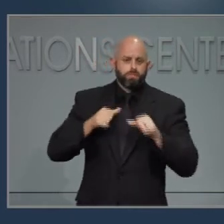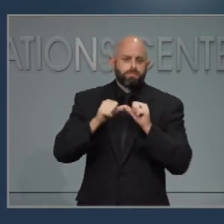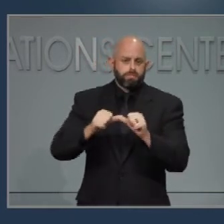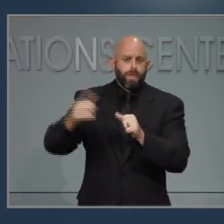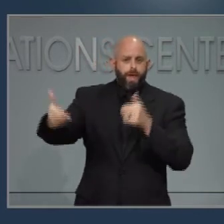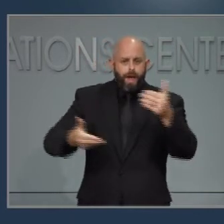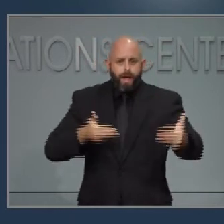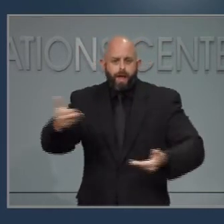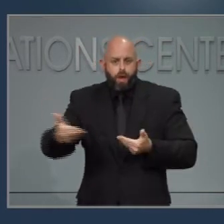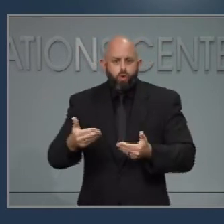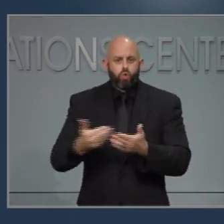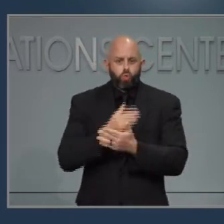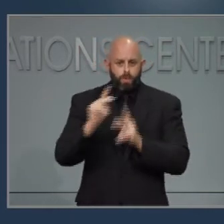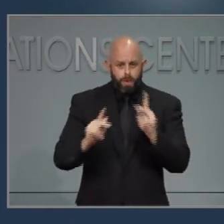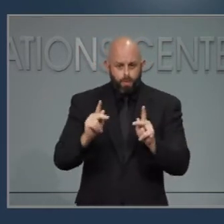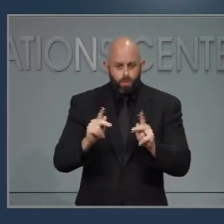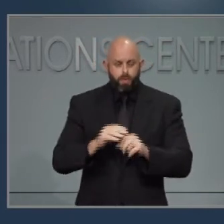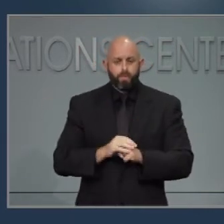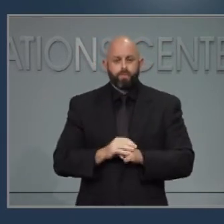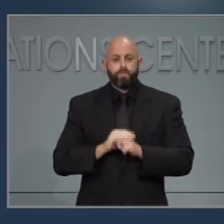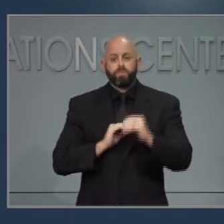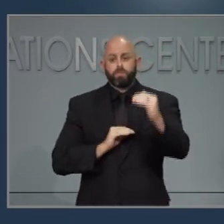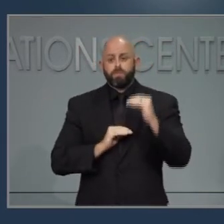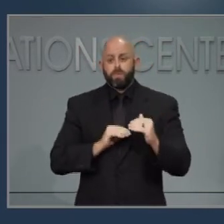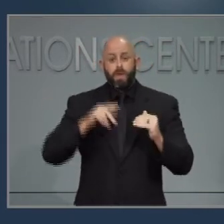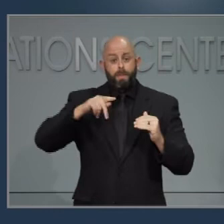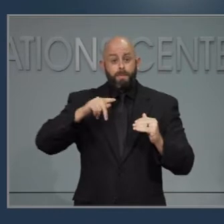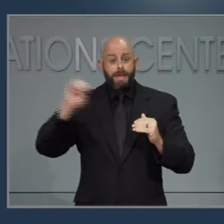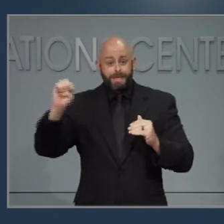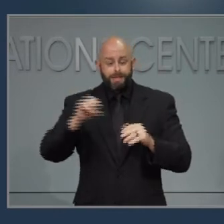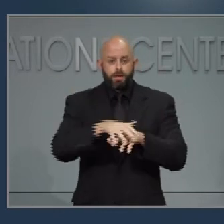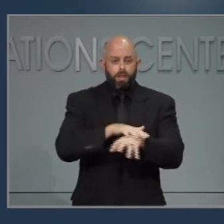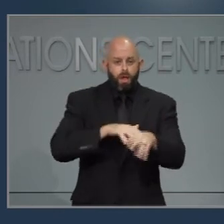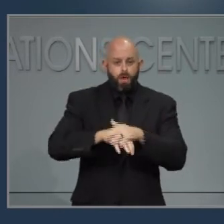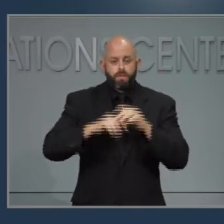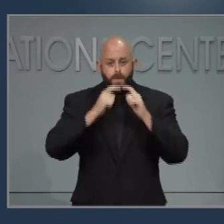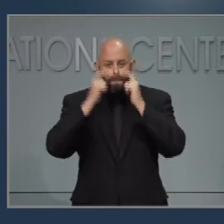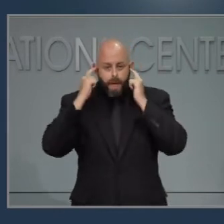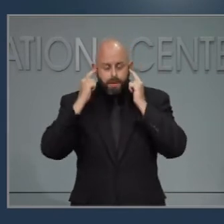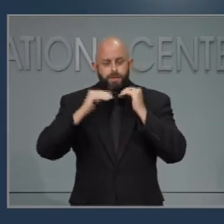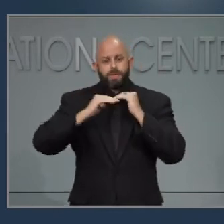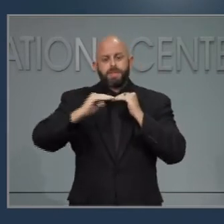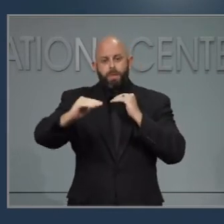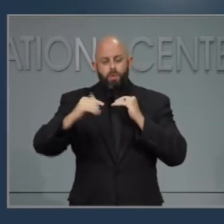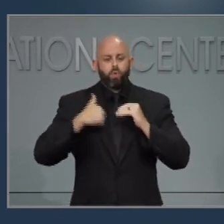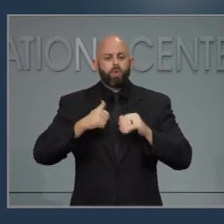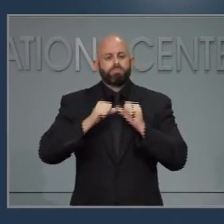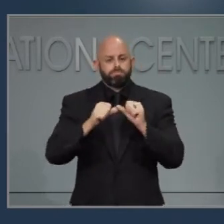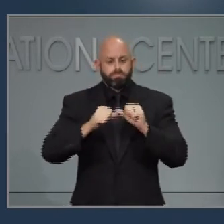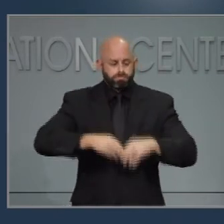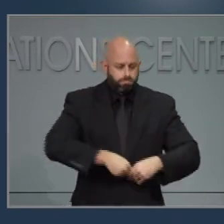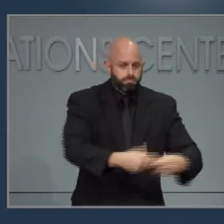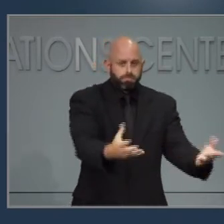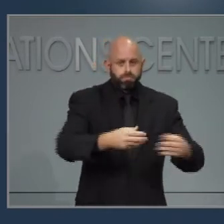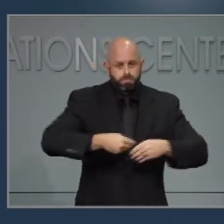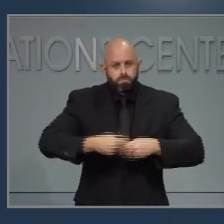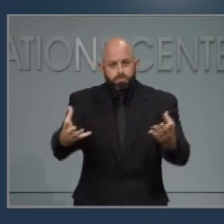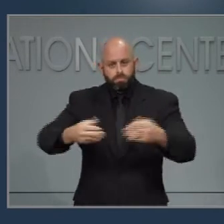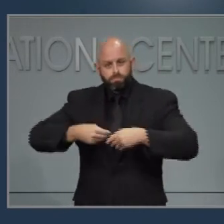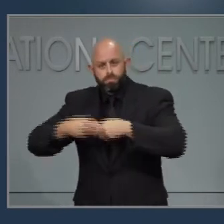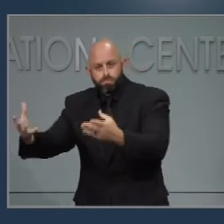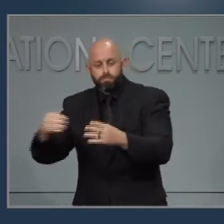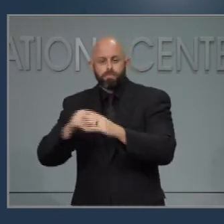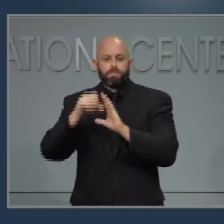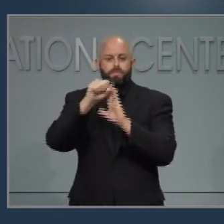and our PPE supplies remain stable, and we continue to distribute PPE across the state. So as